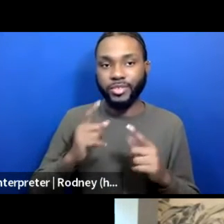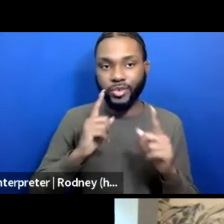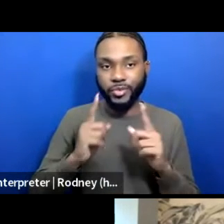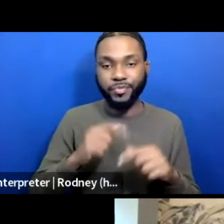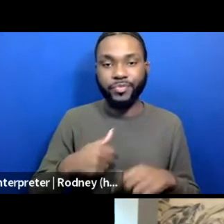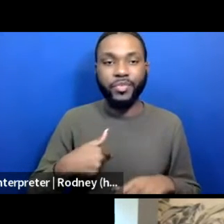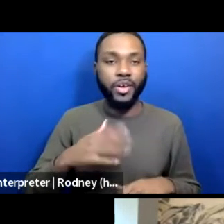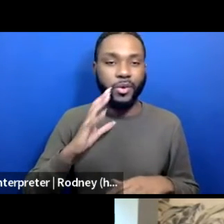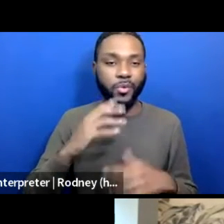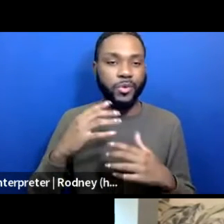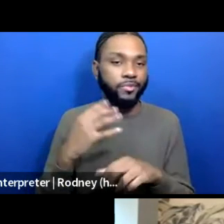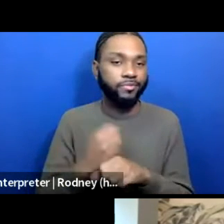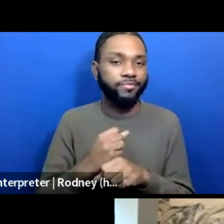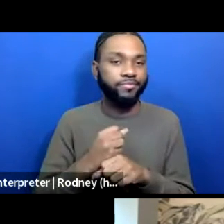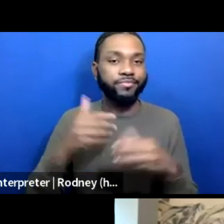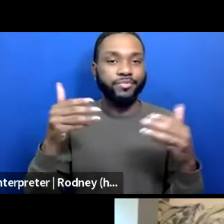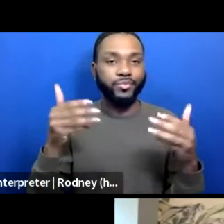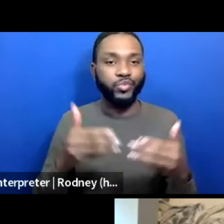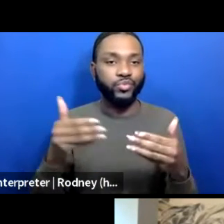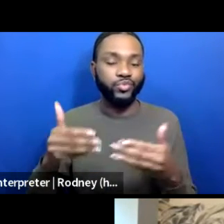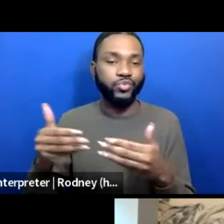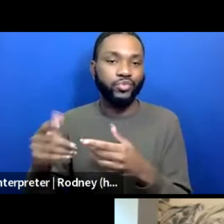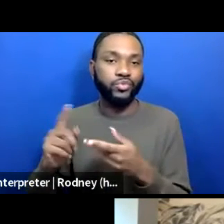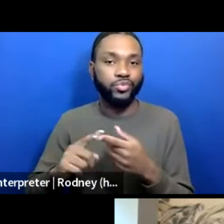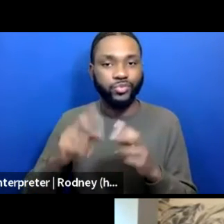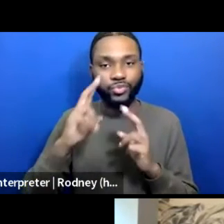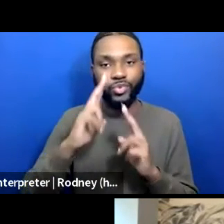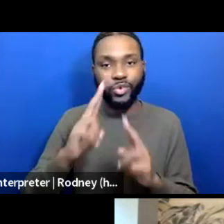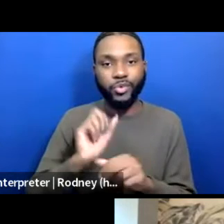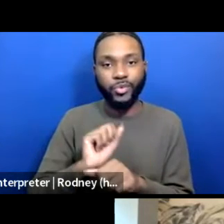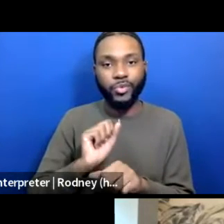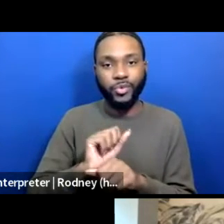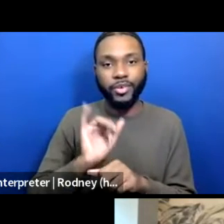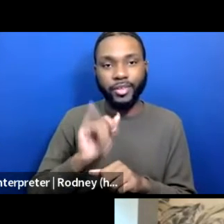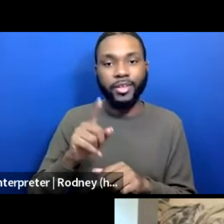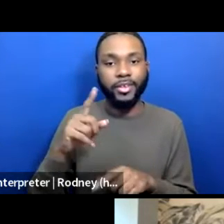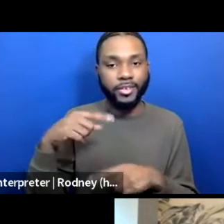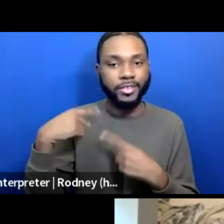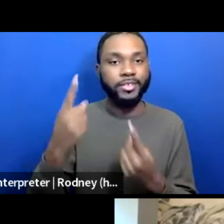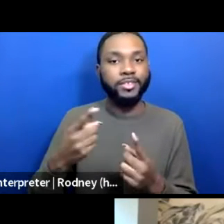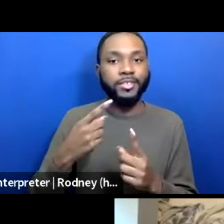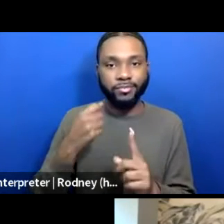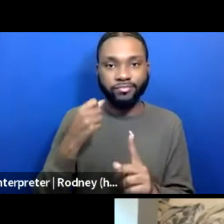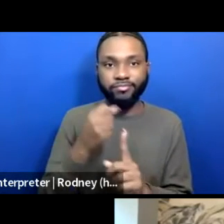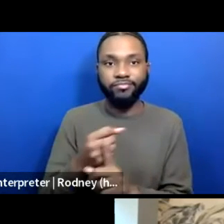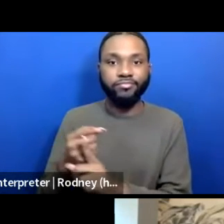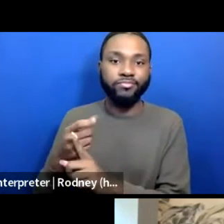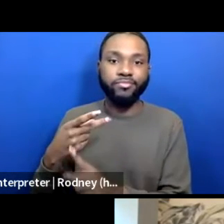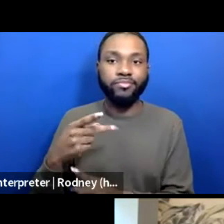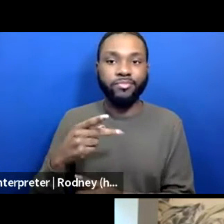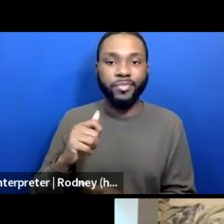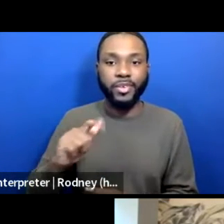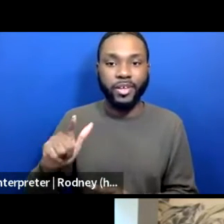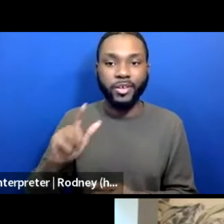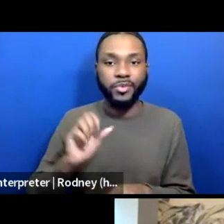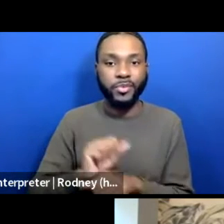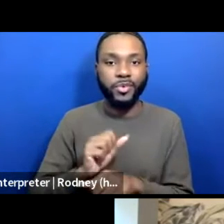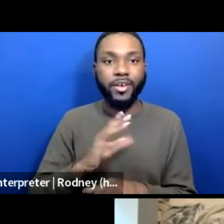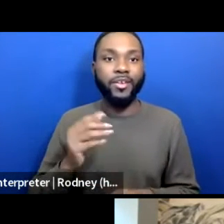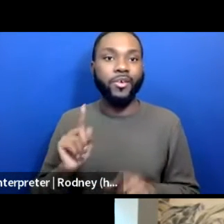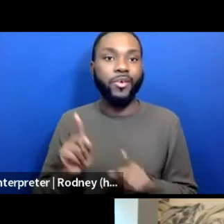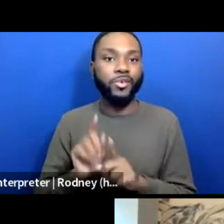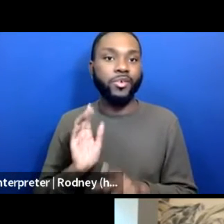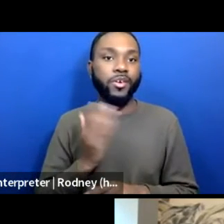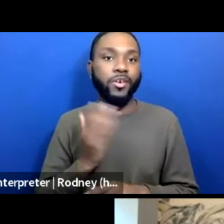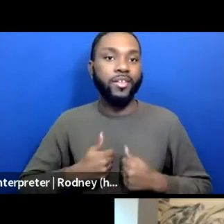doing brief introductions to honor the work that has touched PAL's work and touched our lives, and then I invite them to